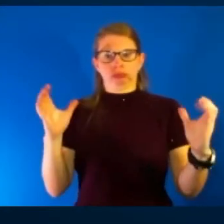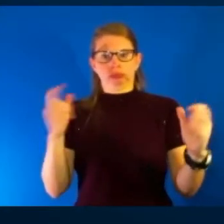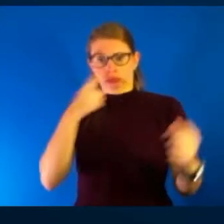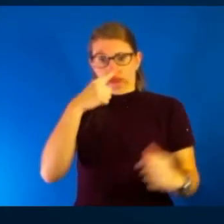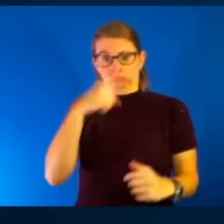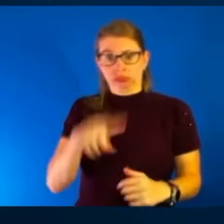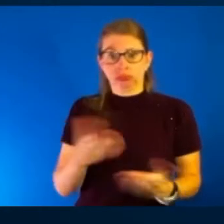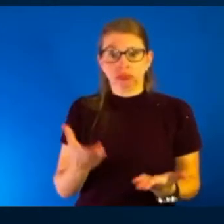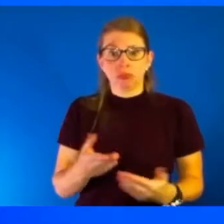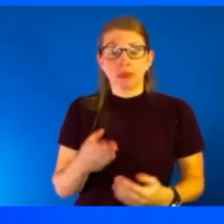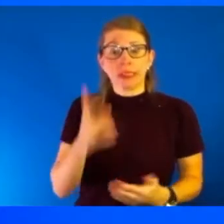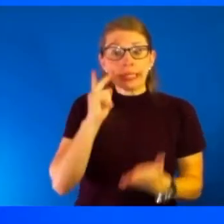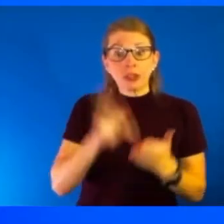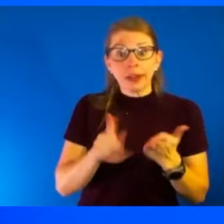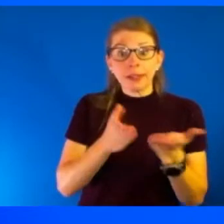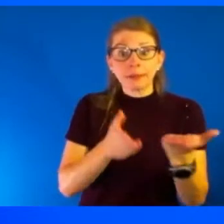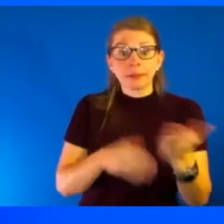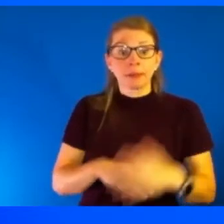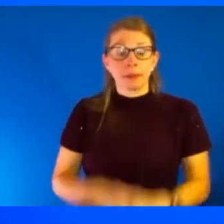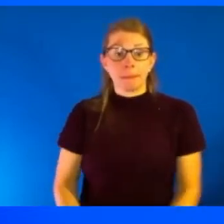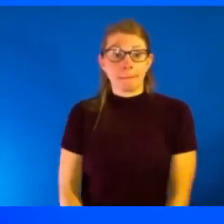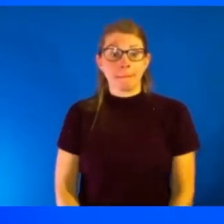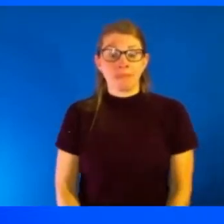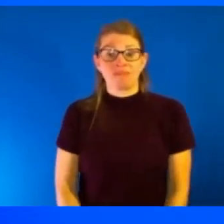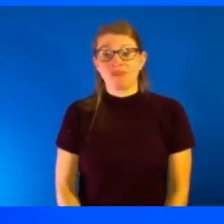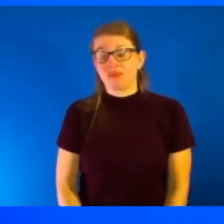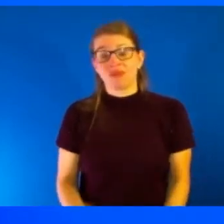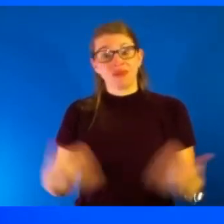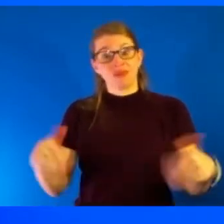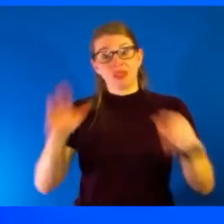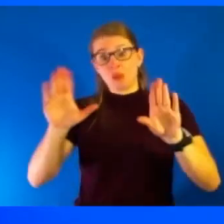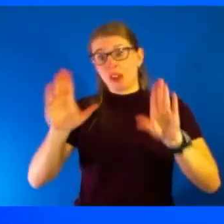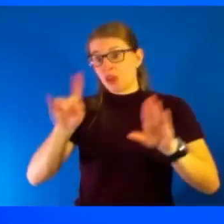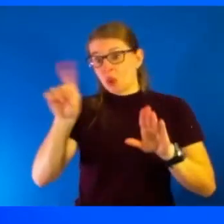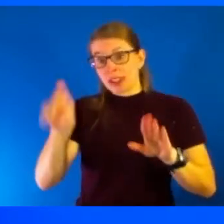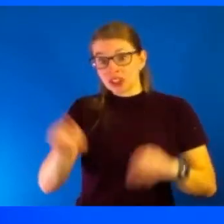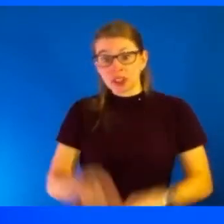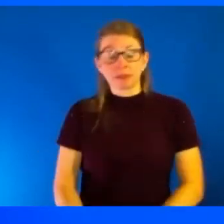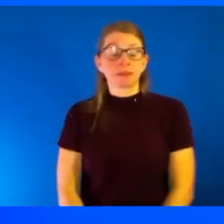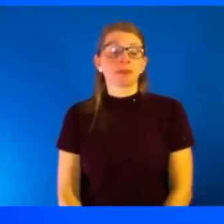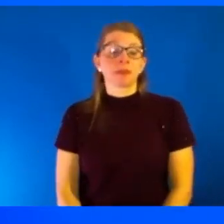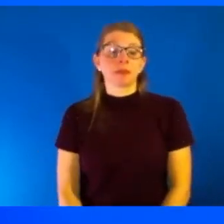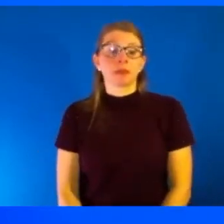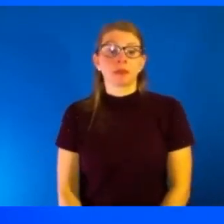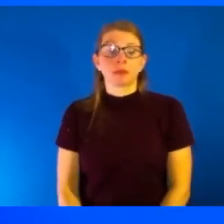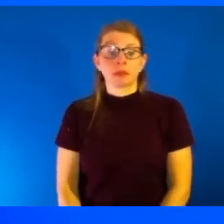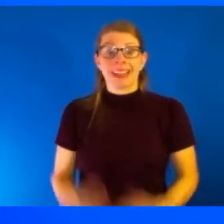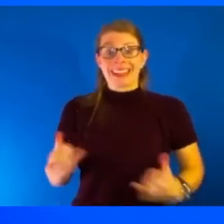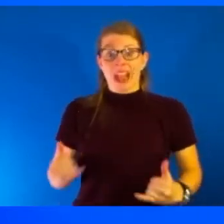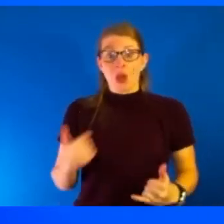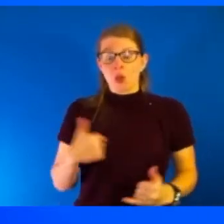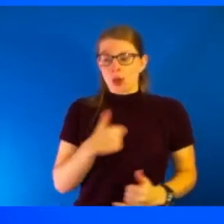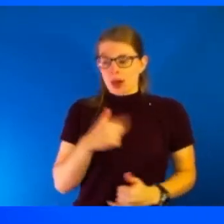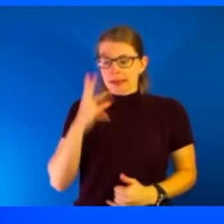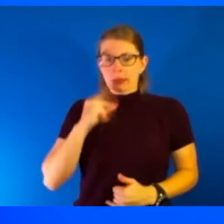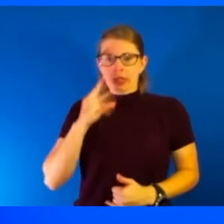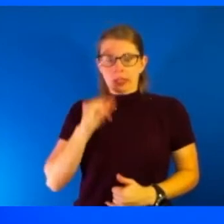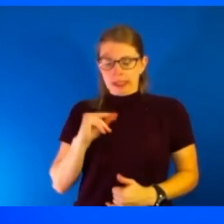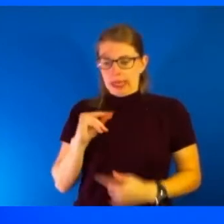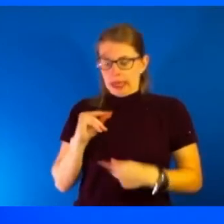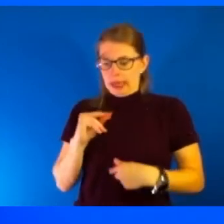Secretary? That's a wonderful question because what we're starting to see is what it means to live with something like this. know, the acute